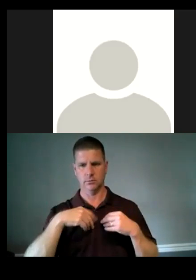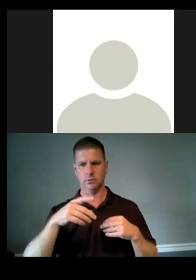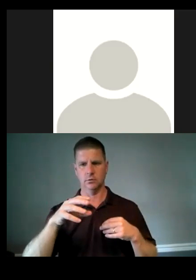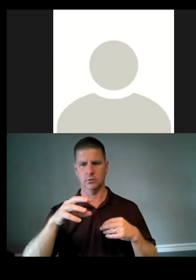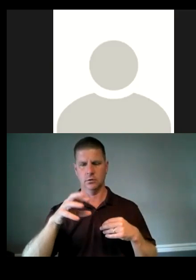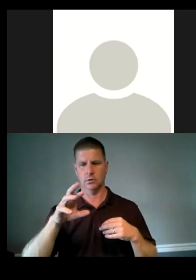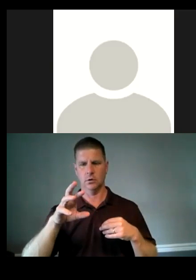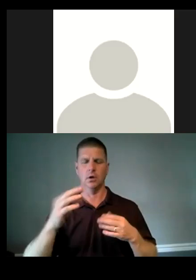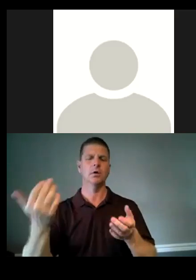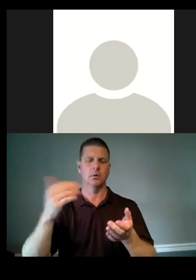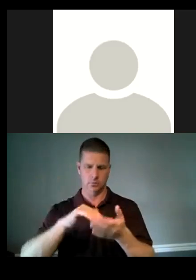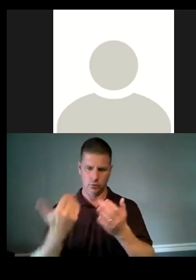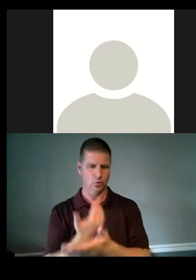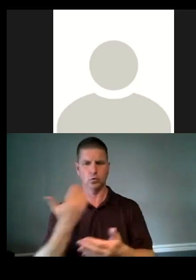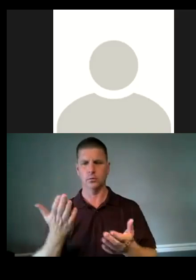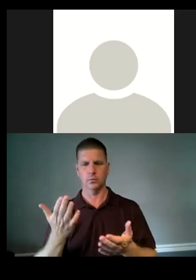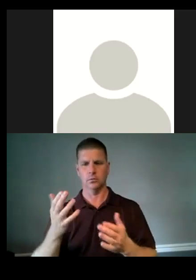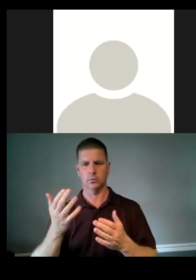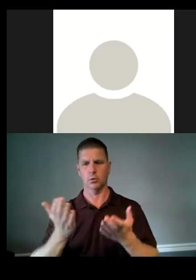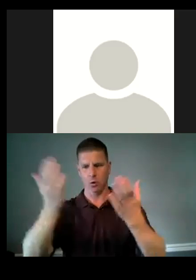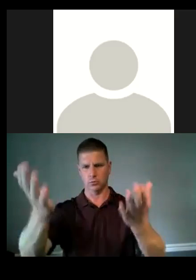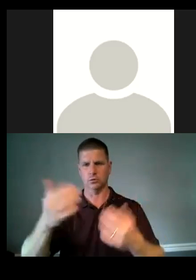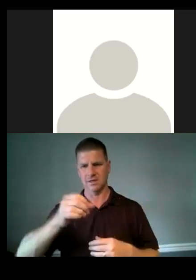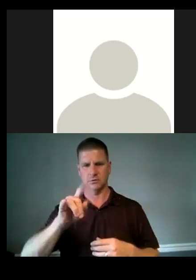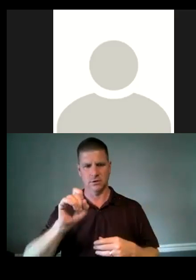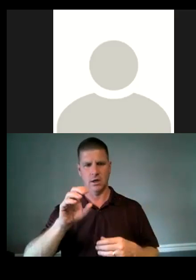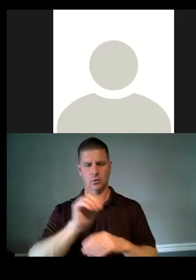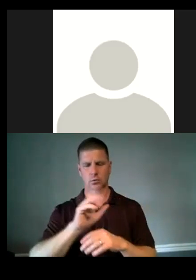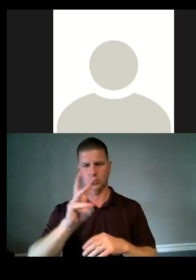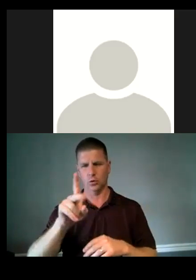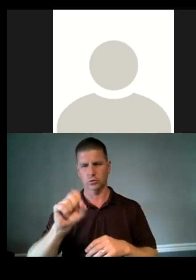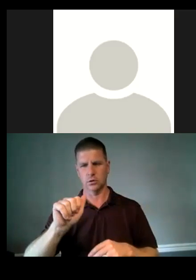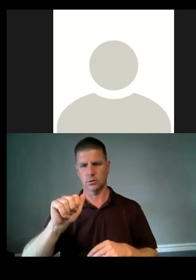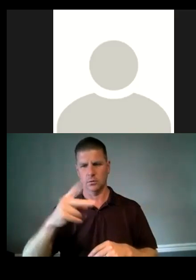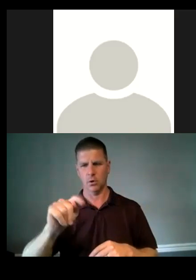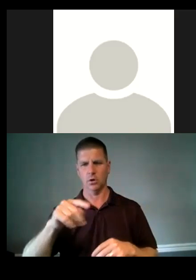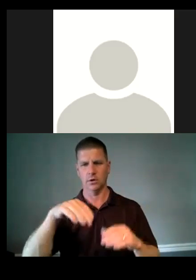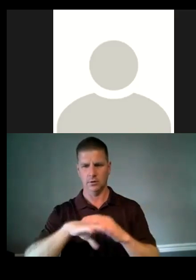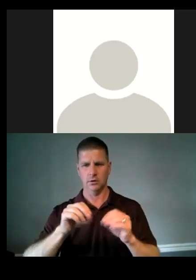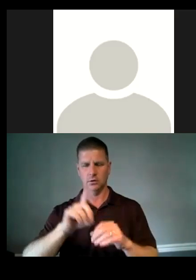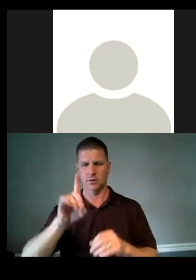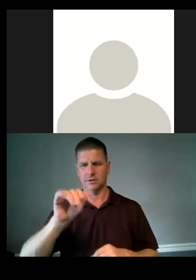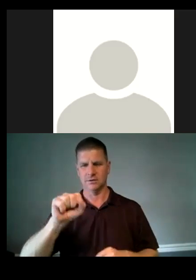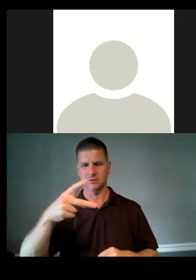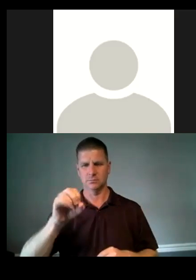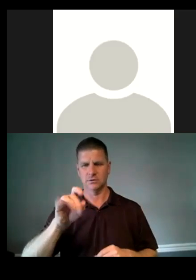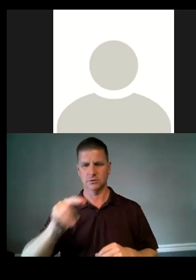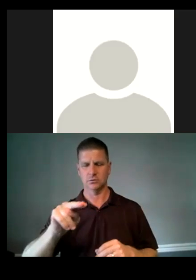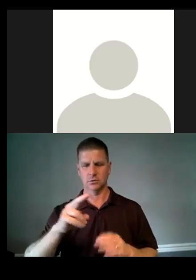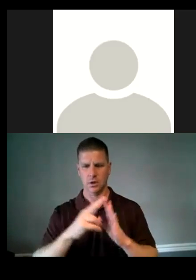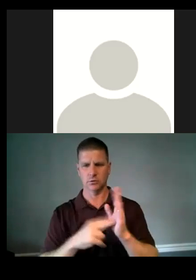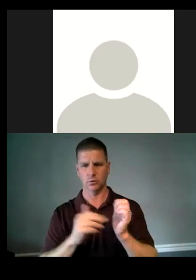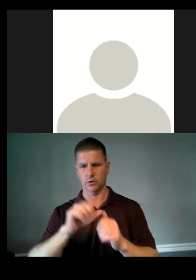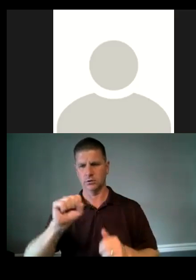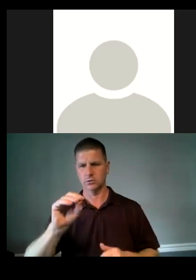proposal of Samara Road Southside Works Apartments and entering into a disposition contract with Samara Road or